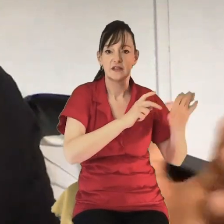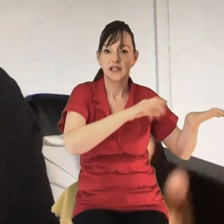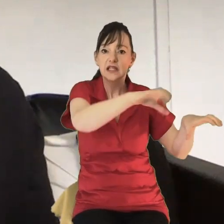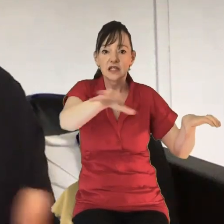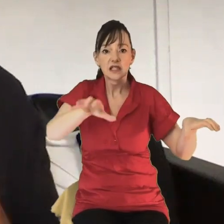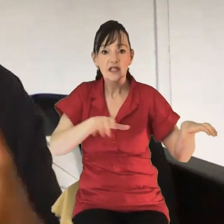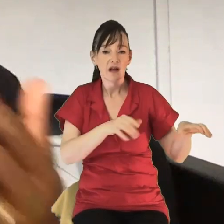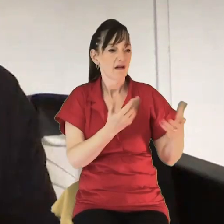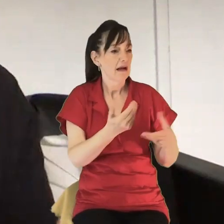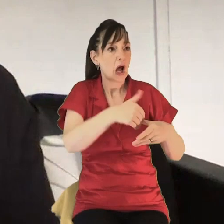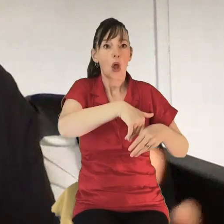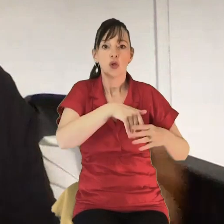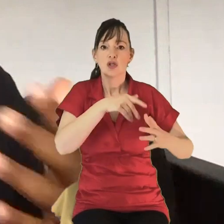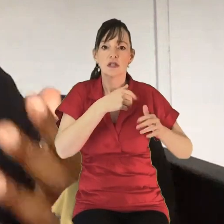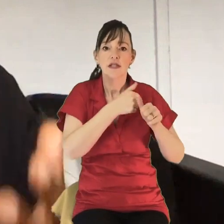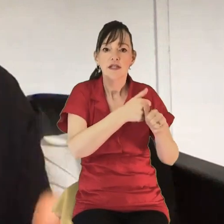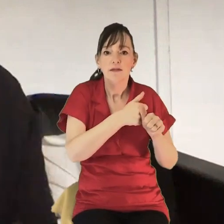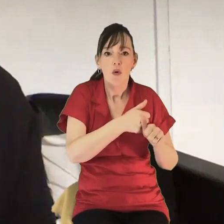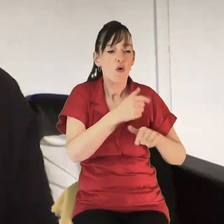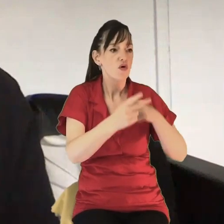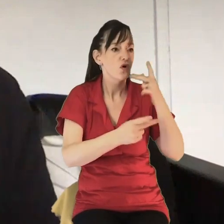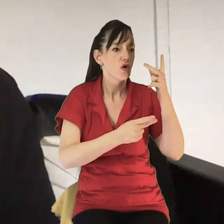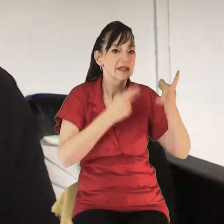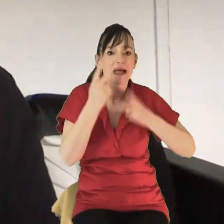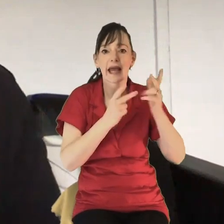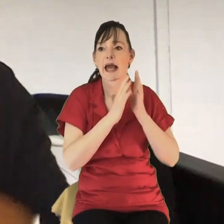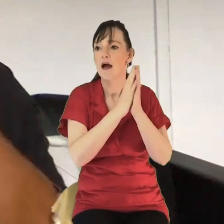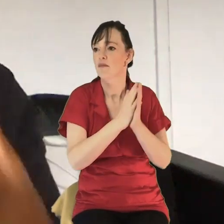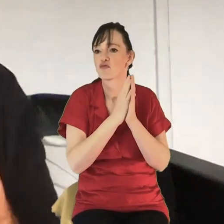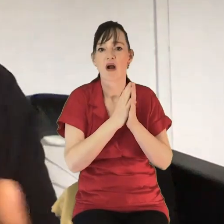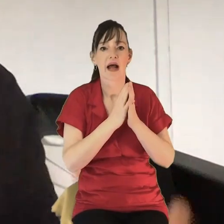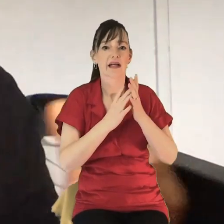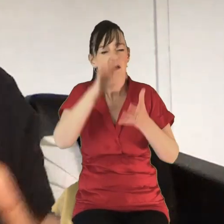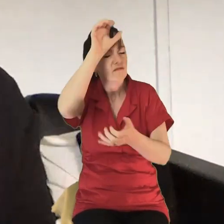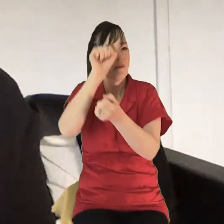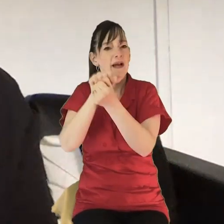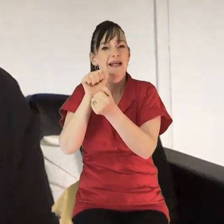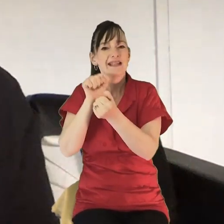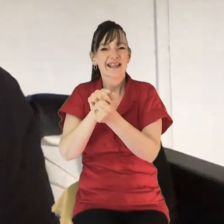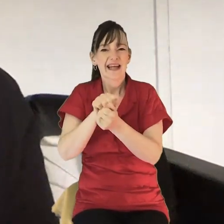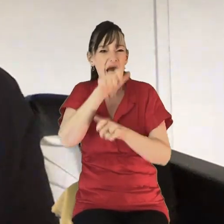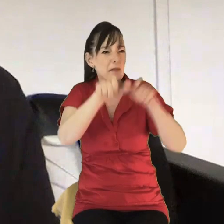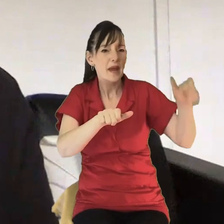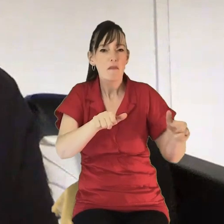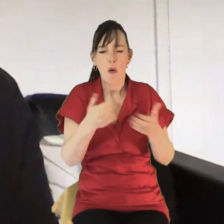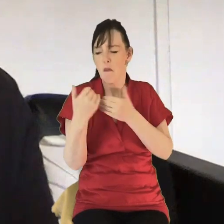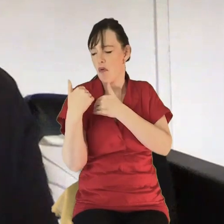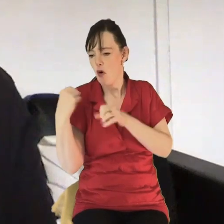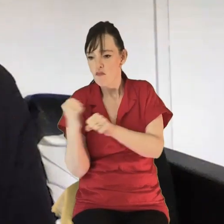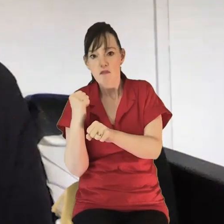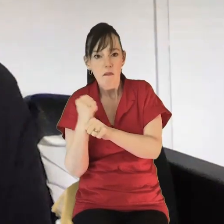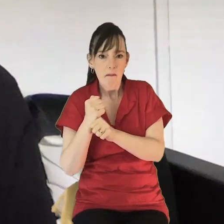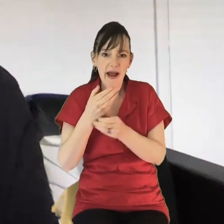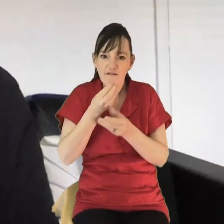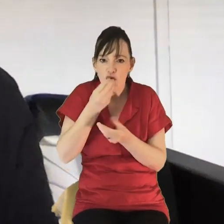there's singing together, there's reminiscing, there's lamenting. People bring food and drinks and, you know, help prepare for the